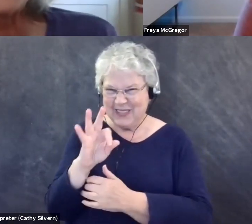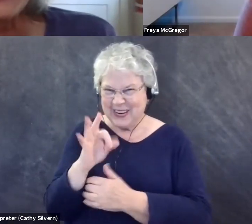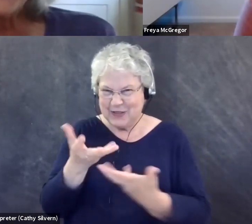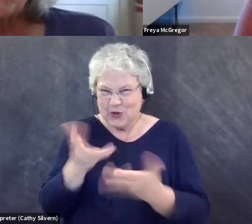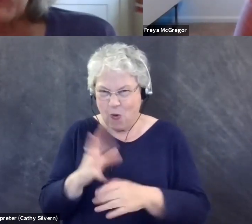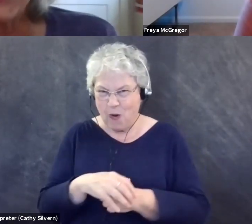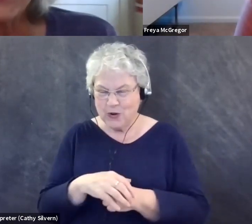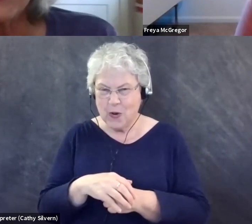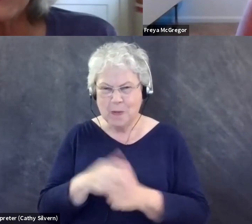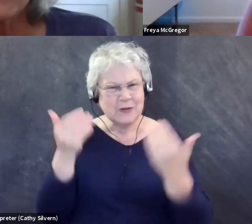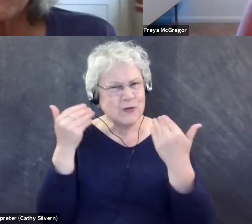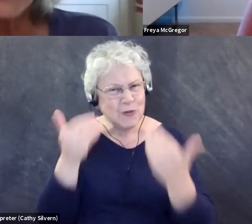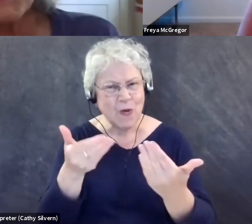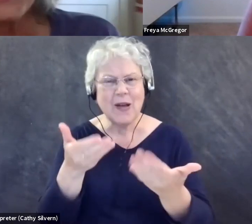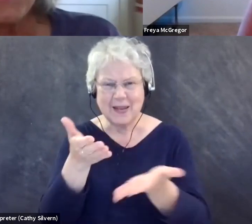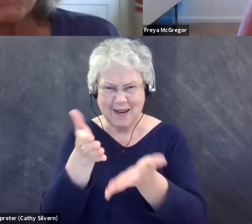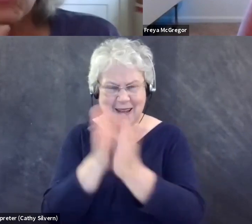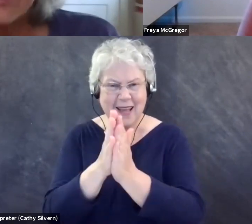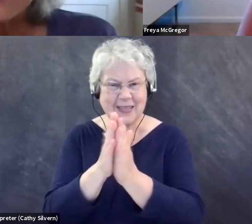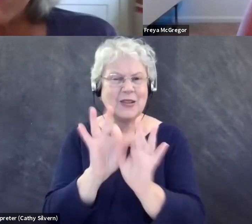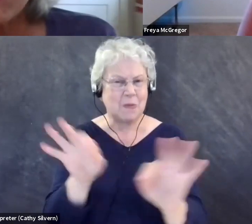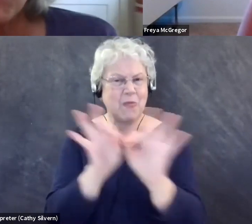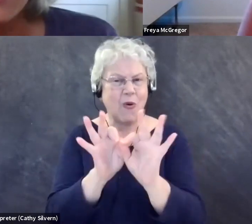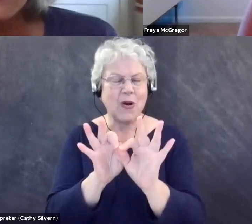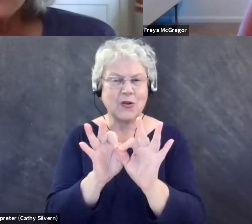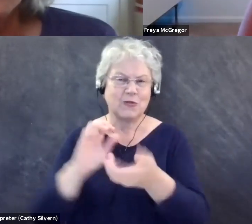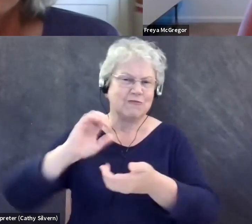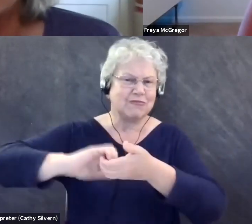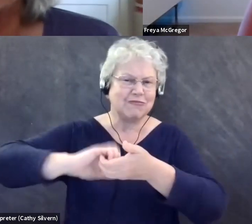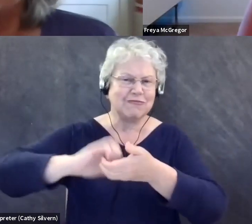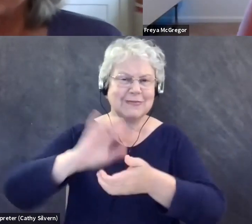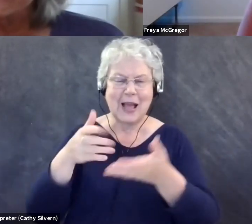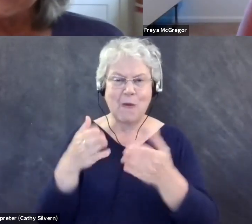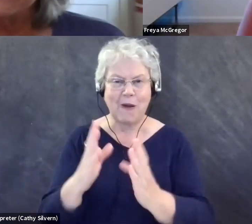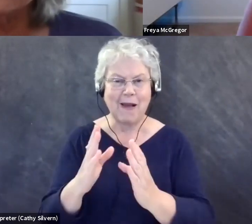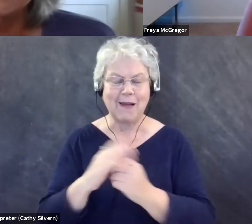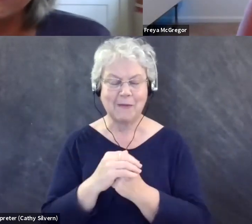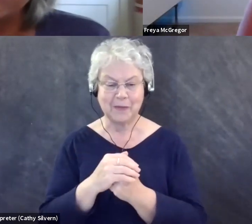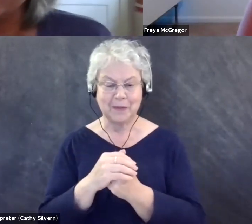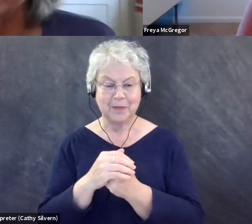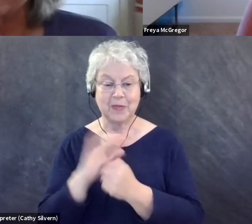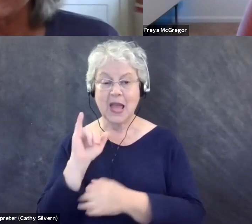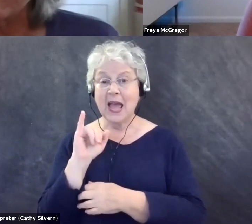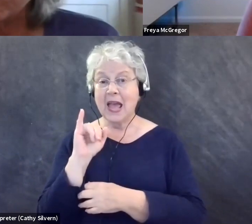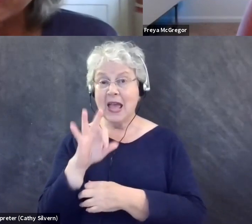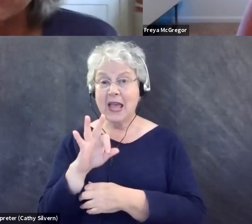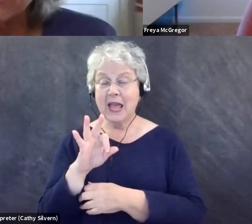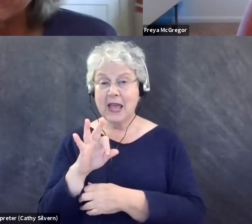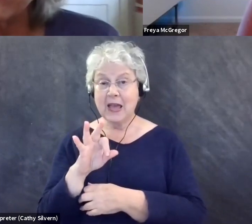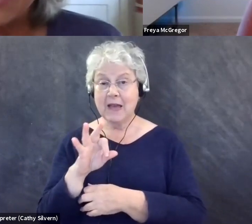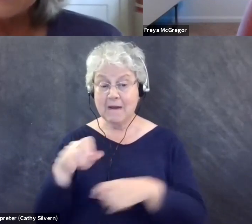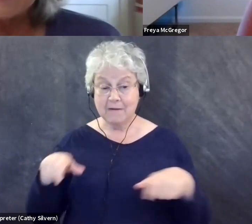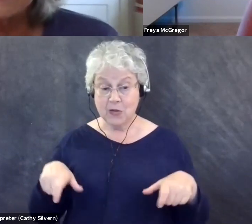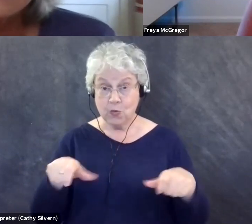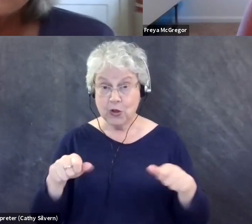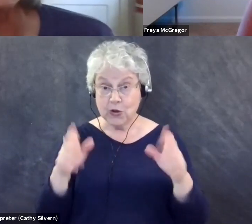It's still important for us to be working together that way. And if the seated user, if the person